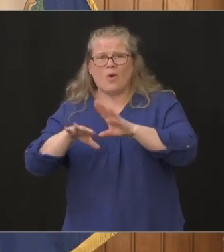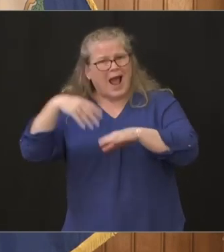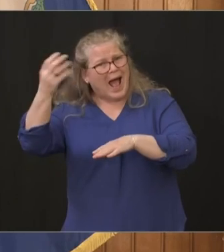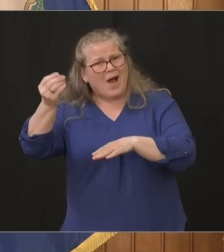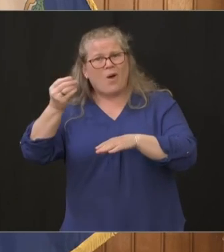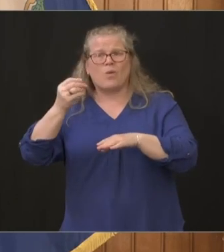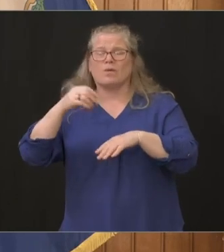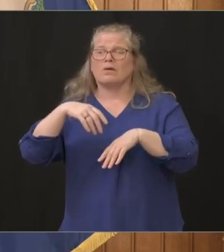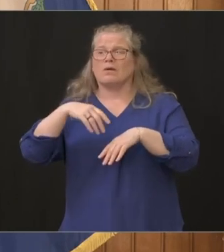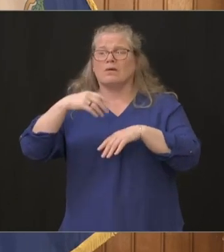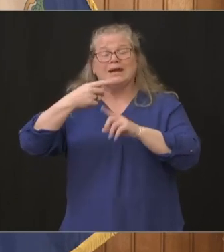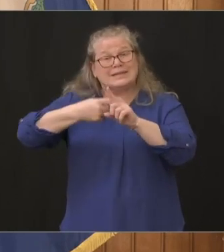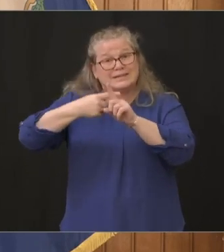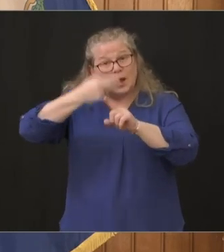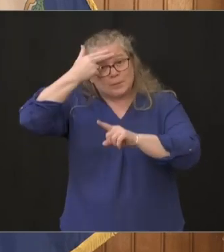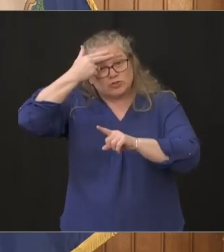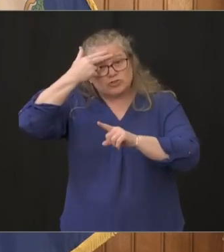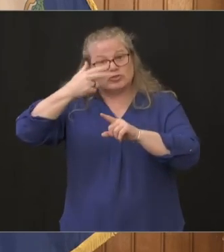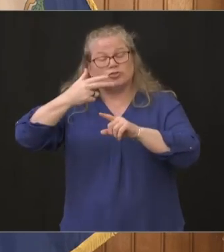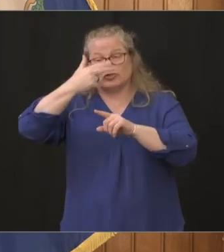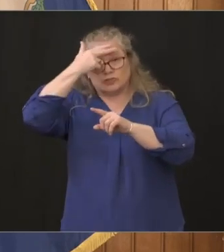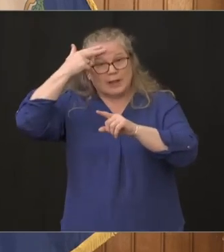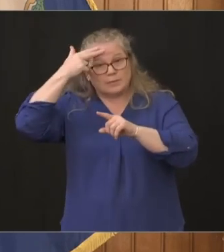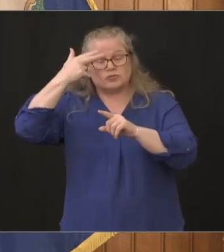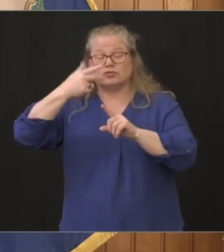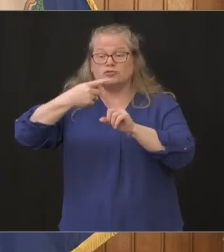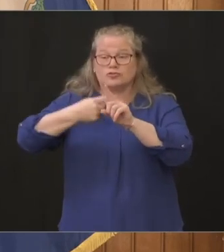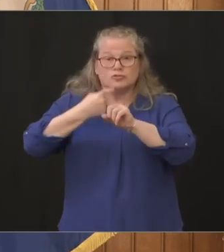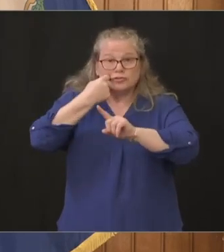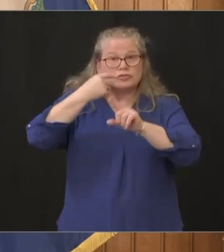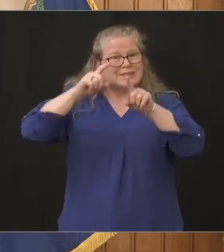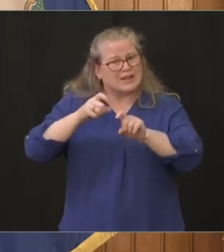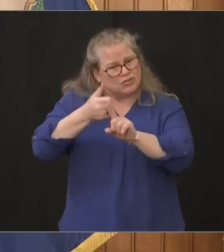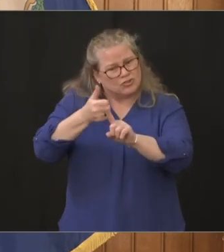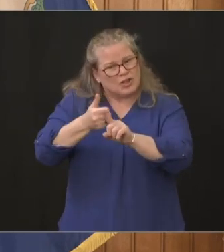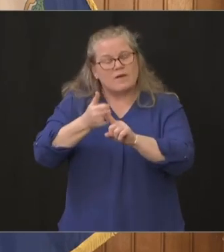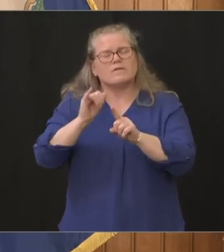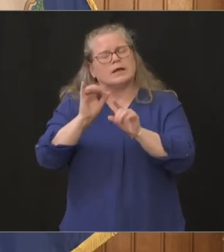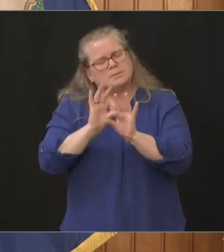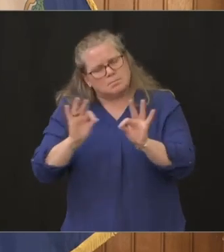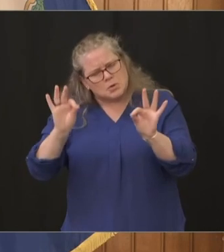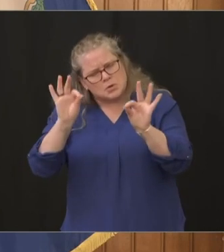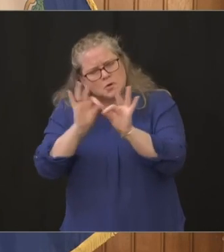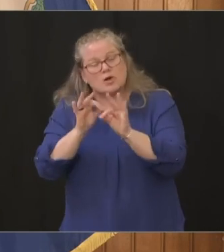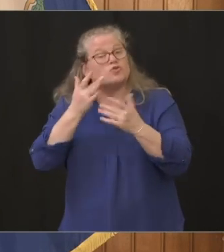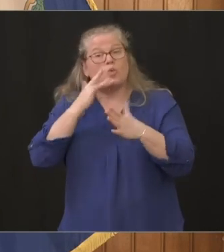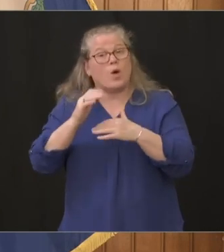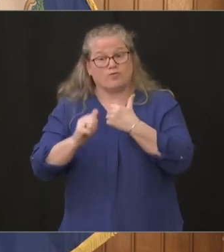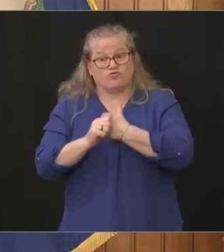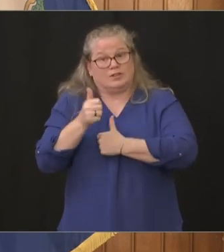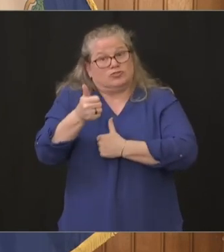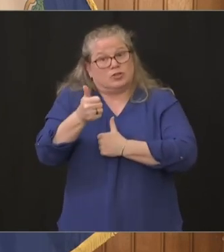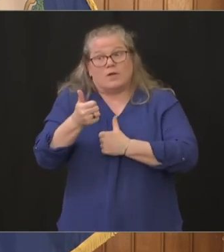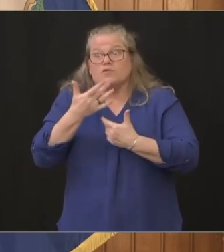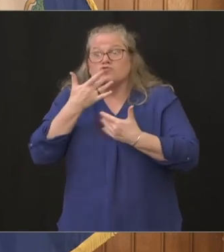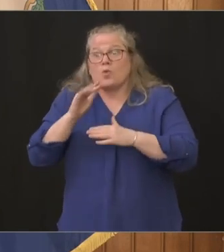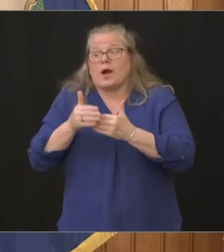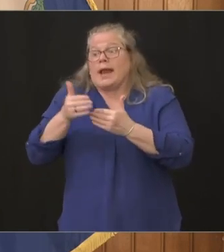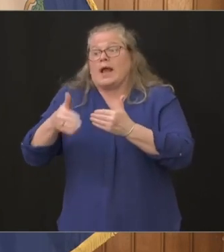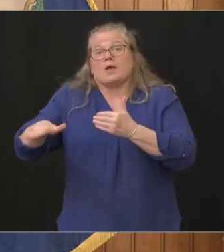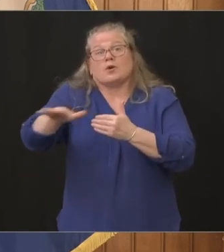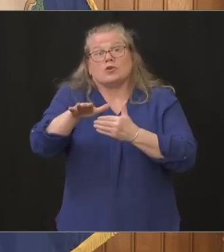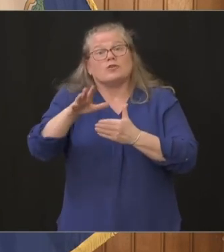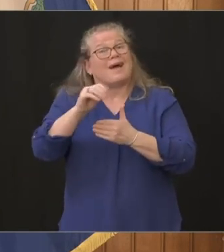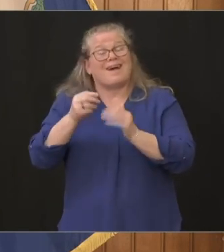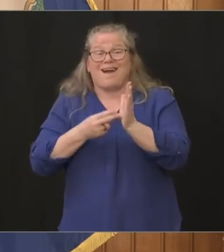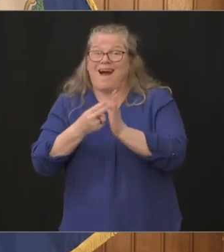at risk that's something absolutely imperative something our neighboring states are doing as well and frankly when it comes to flying to florida they want